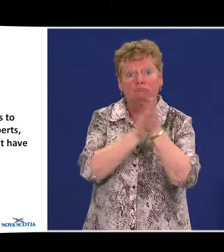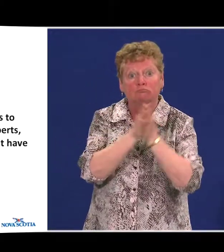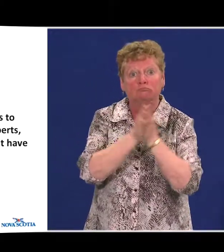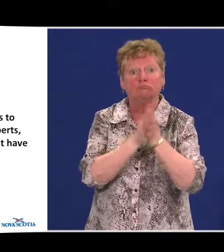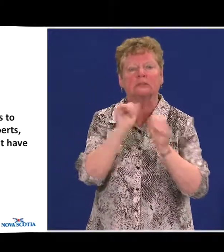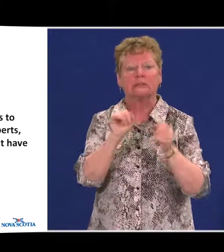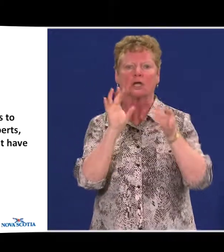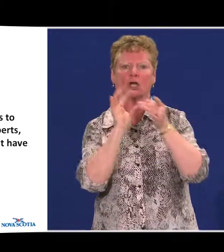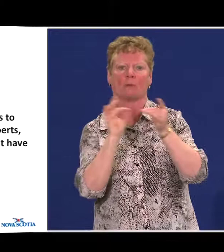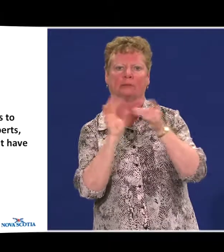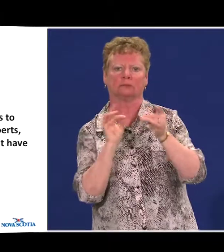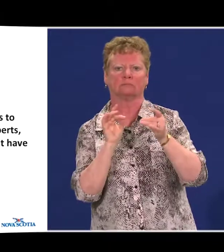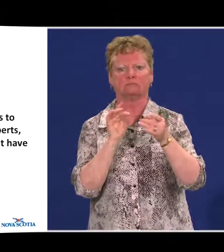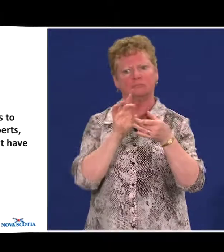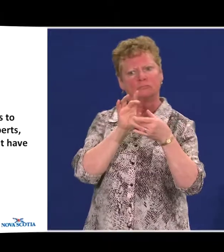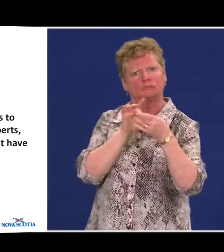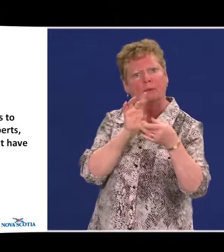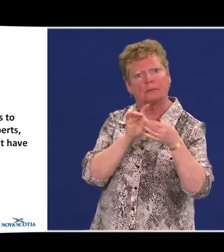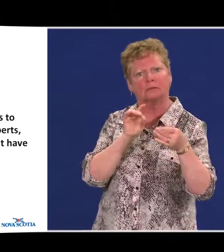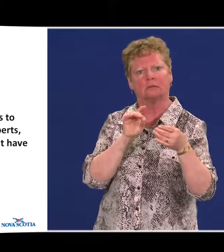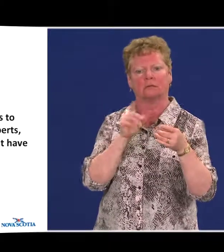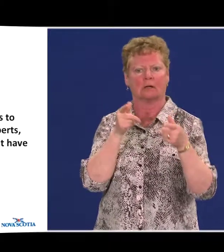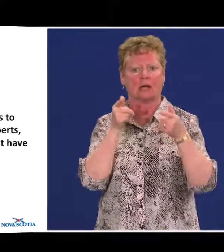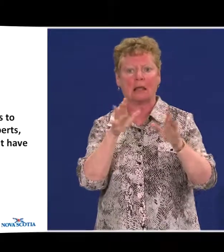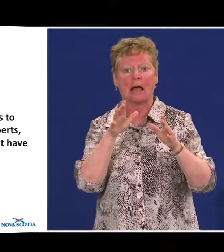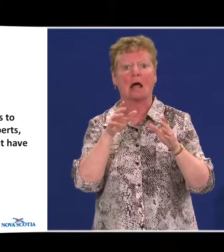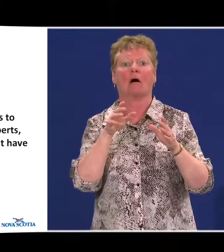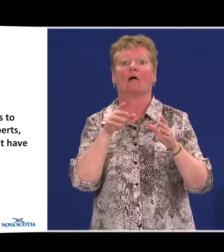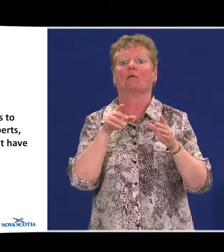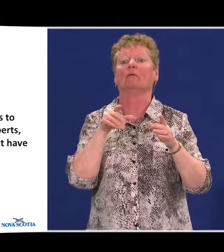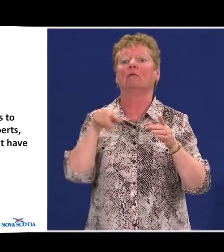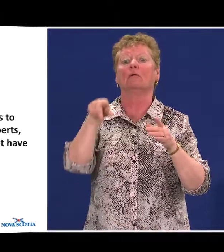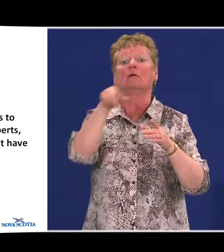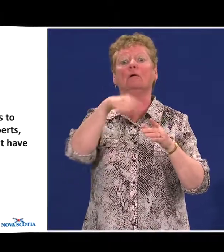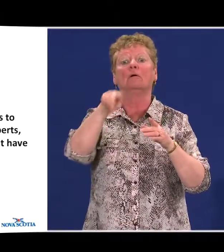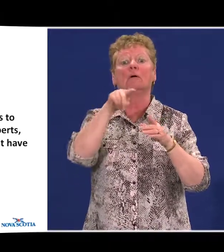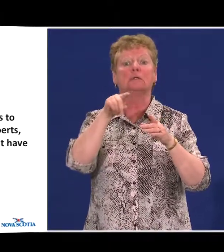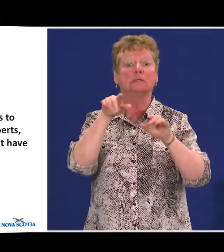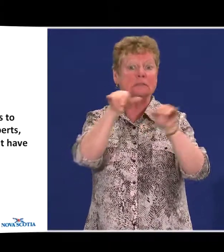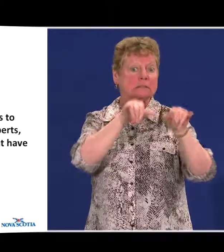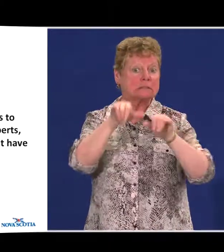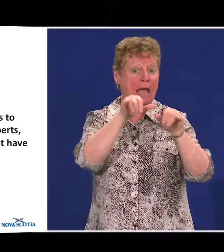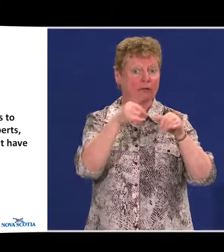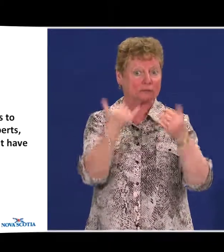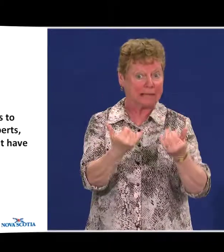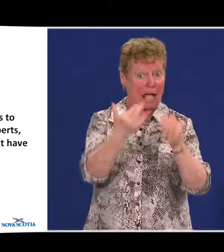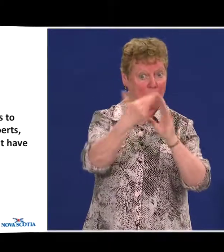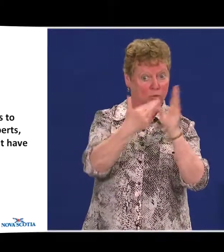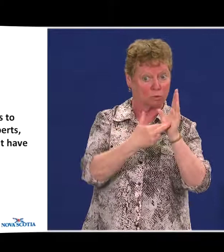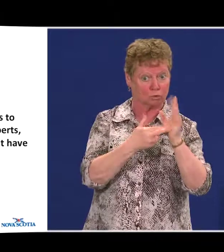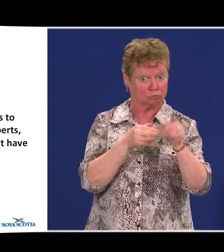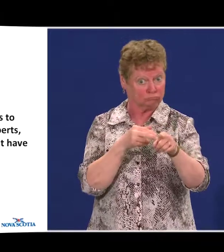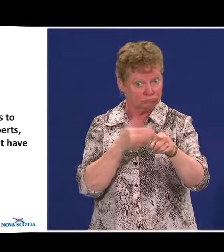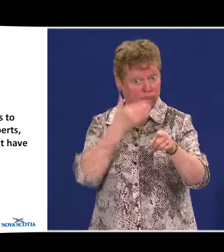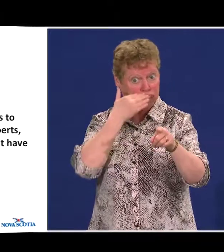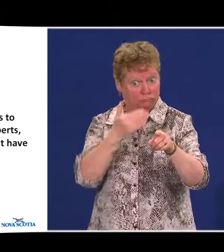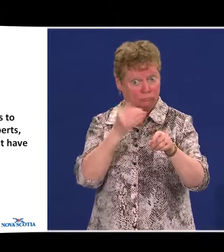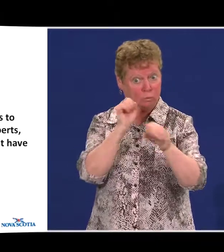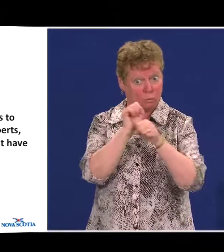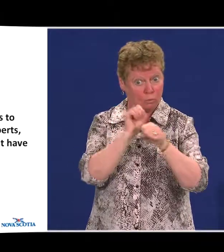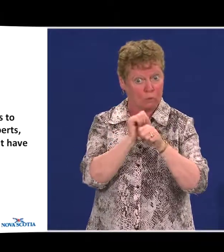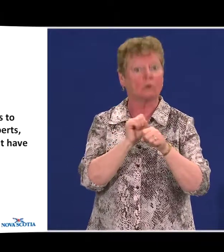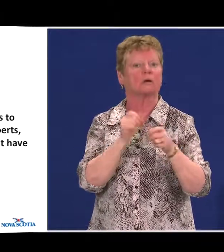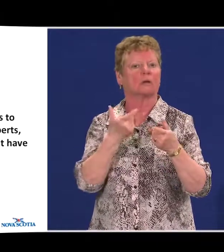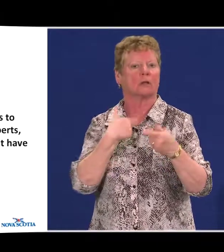and experts and allow adoption of existing standards that have been shown to work effectively